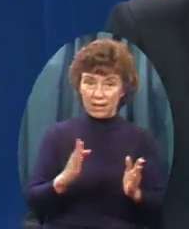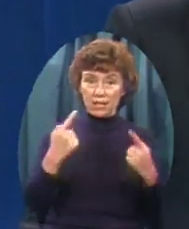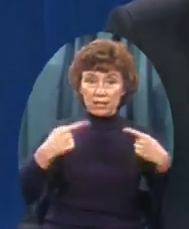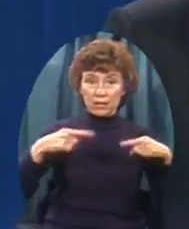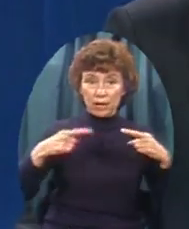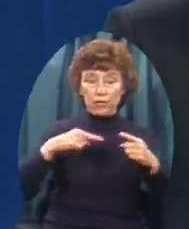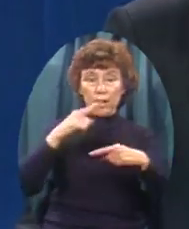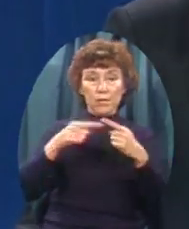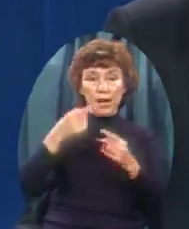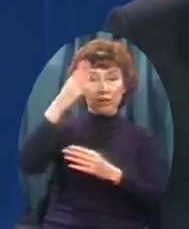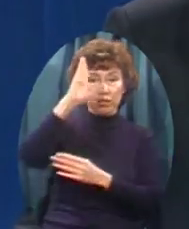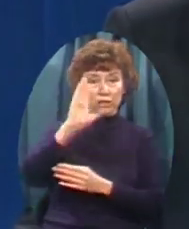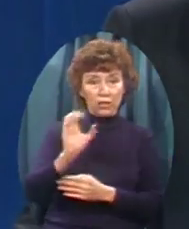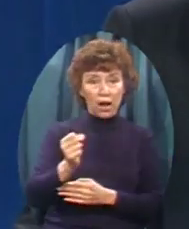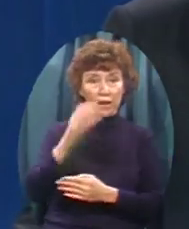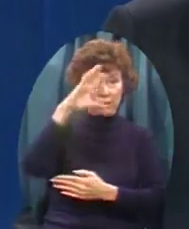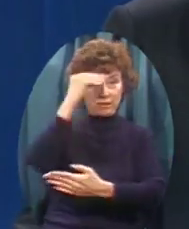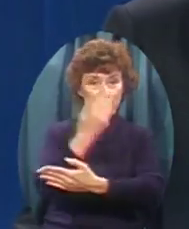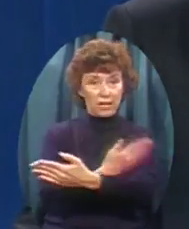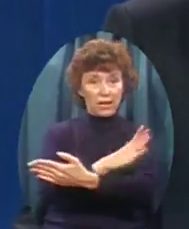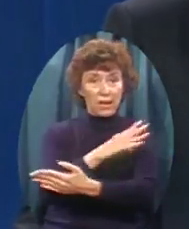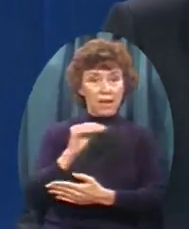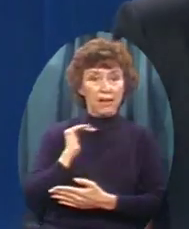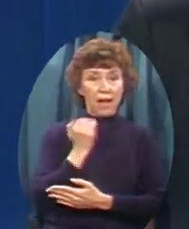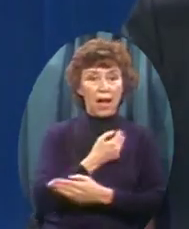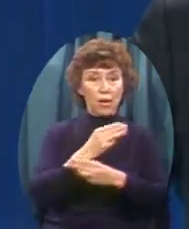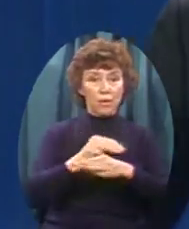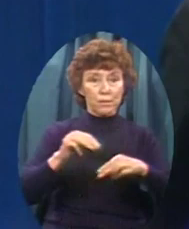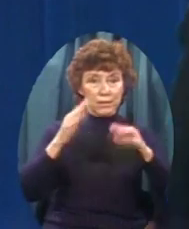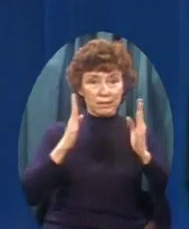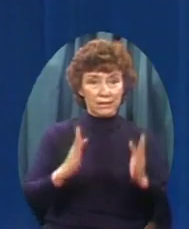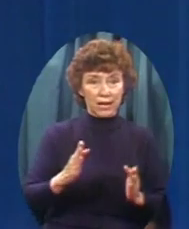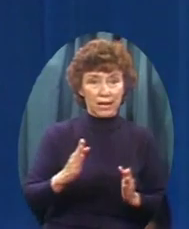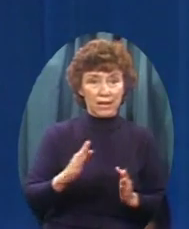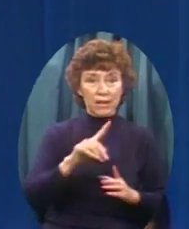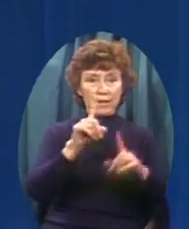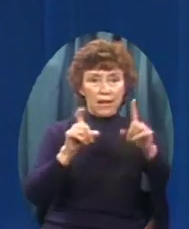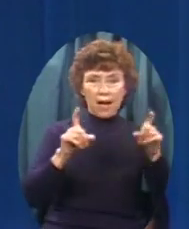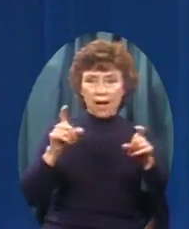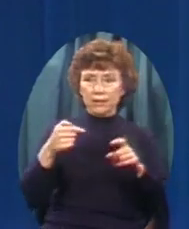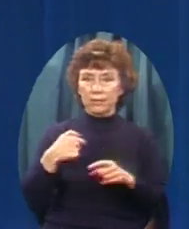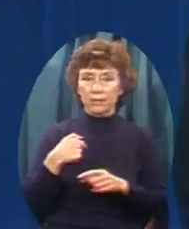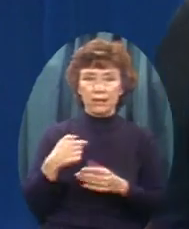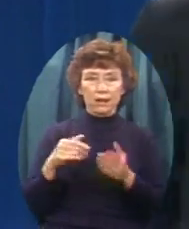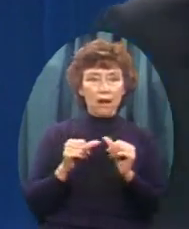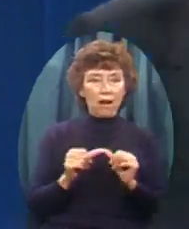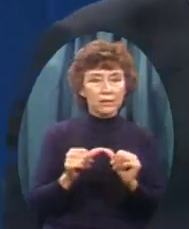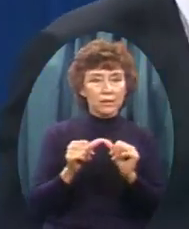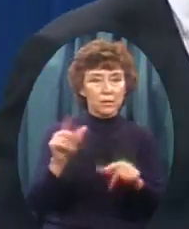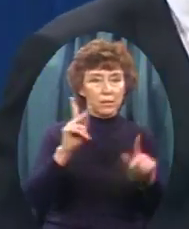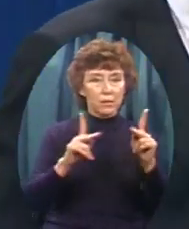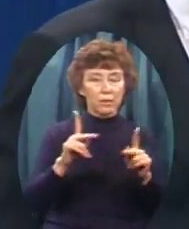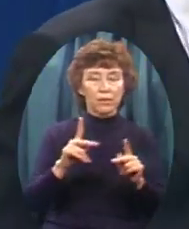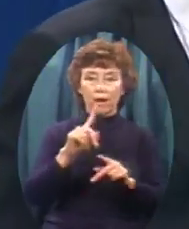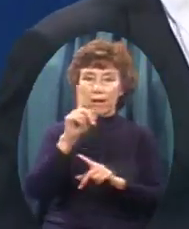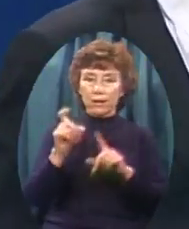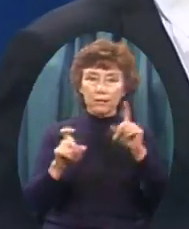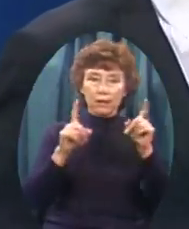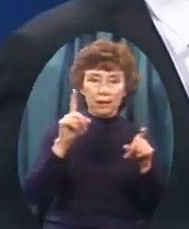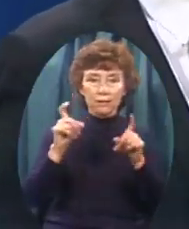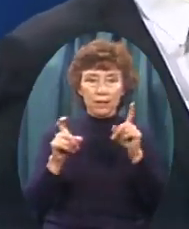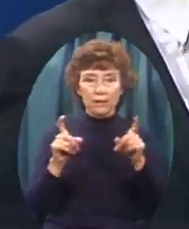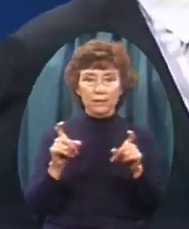God's son And our Messiah I'm asked constantly Never, never do I speak anywhere